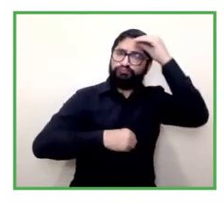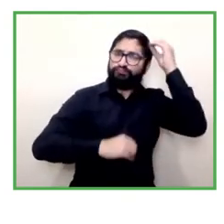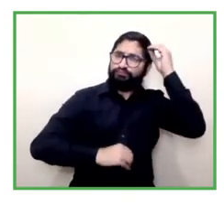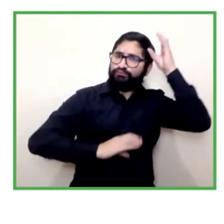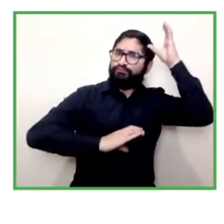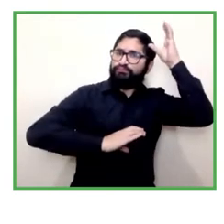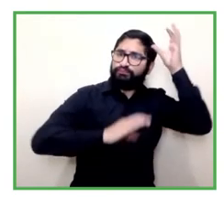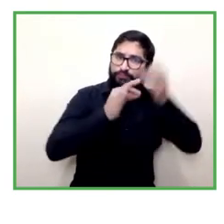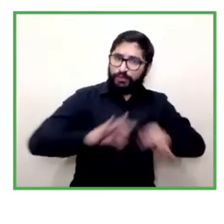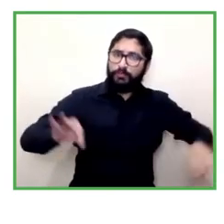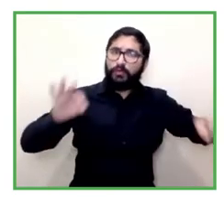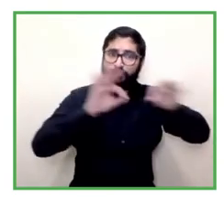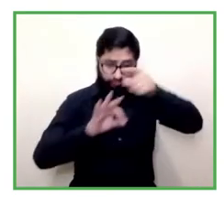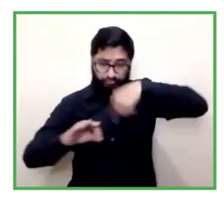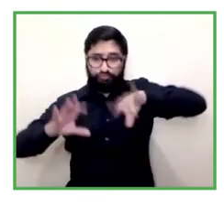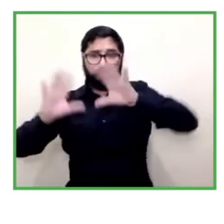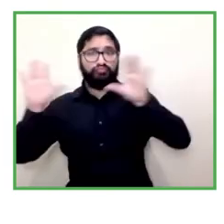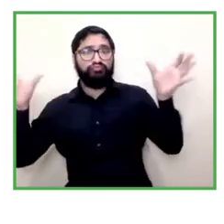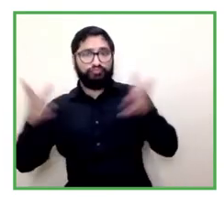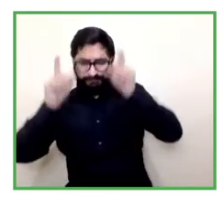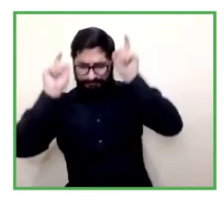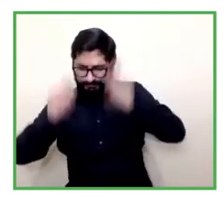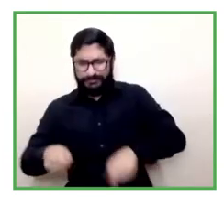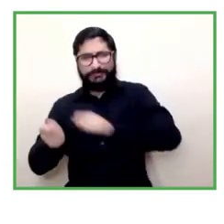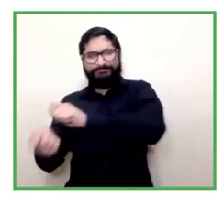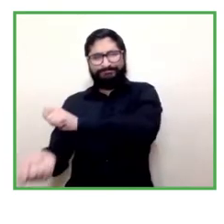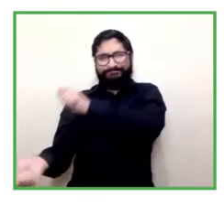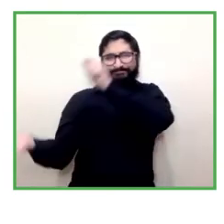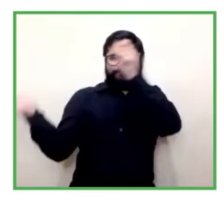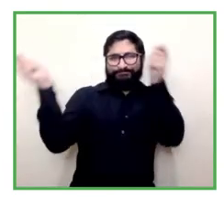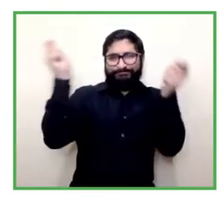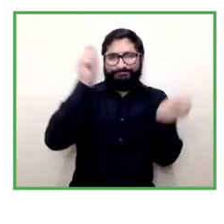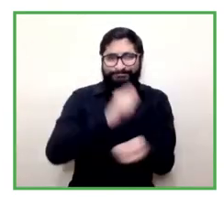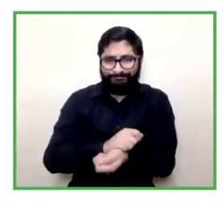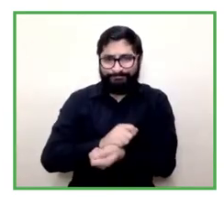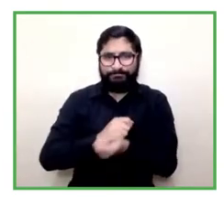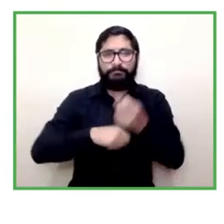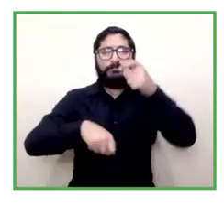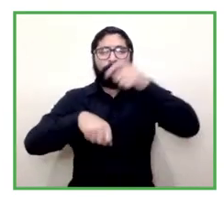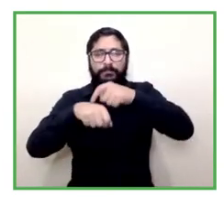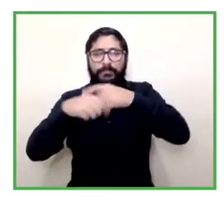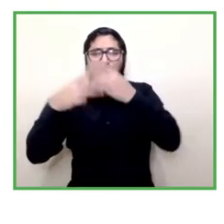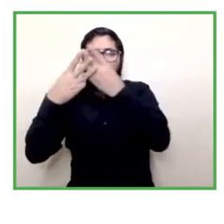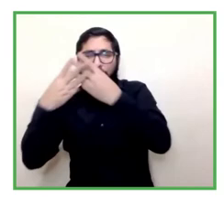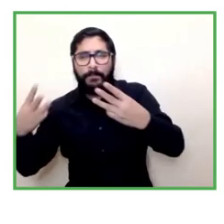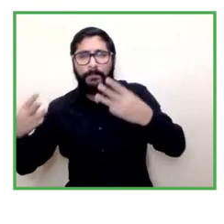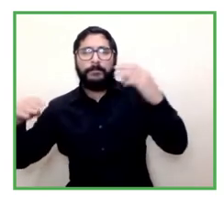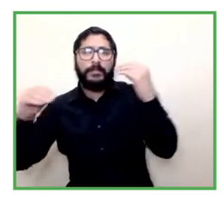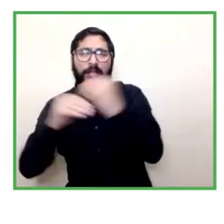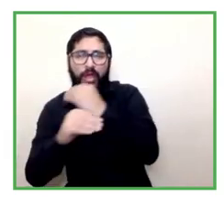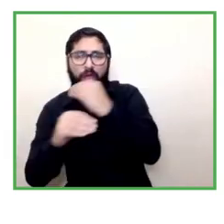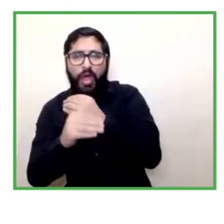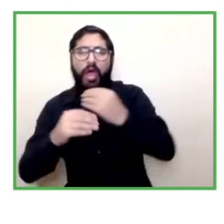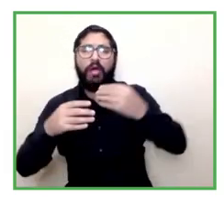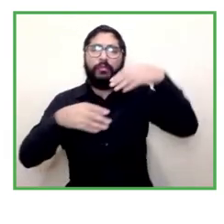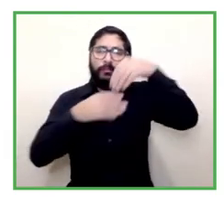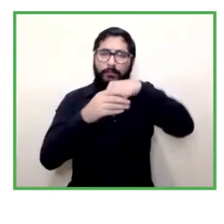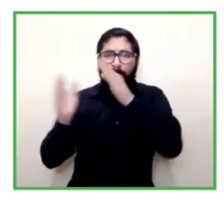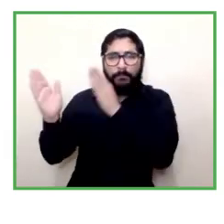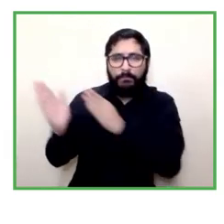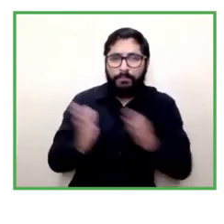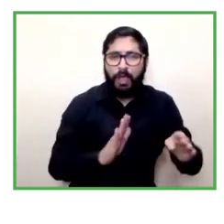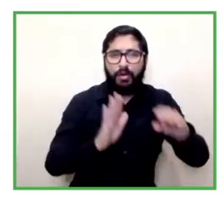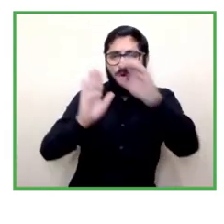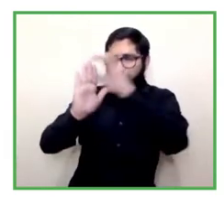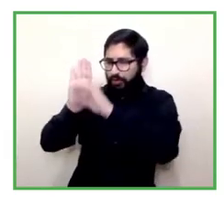we need to make adjustment we need to adjust the curricula we need to adjust the pedagogy it was even mentioned that there